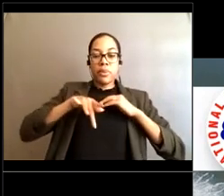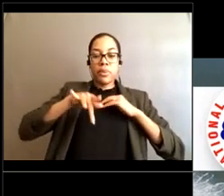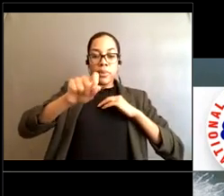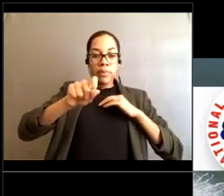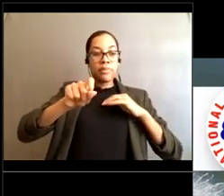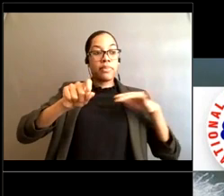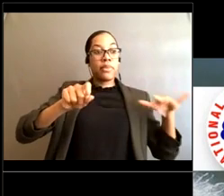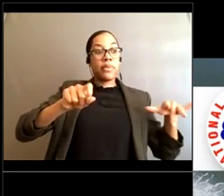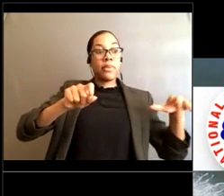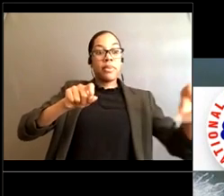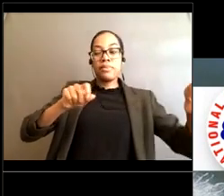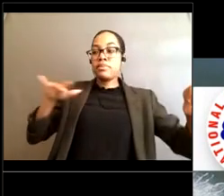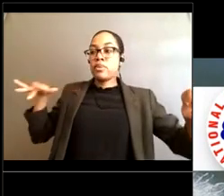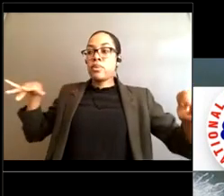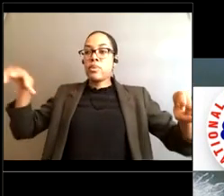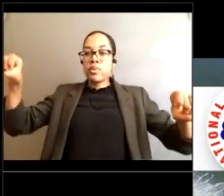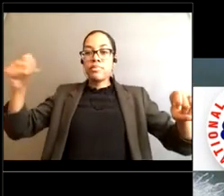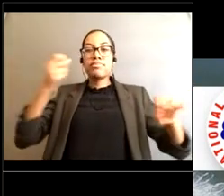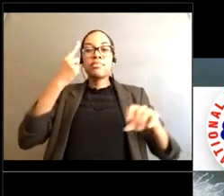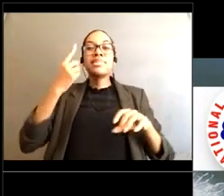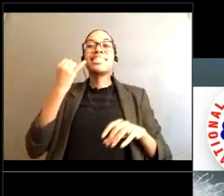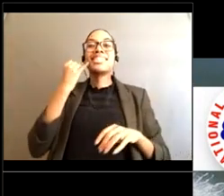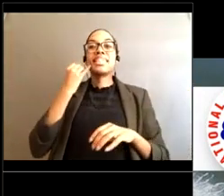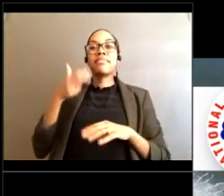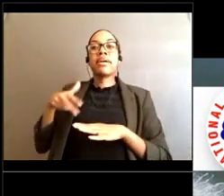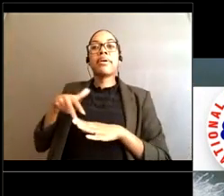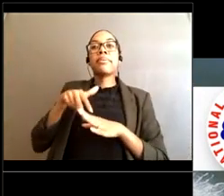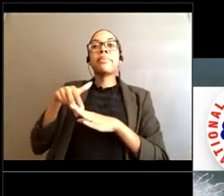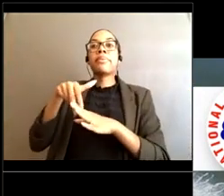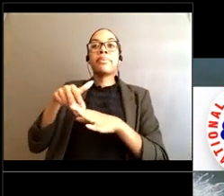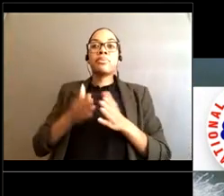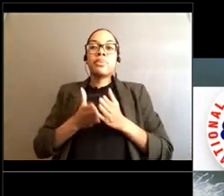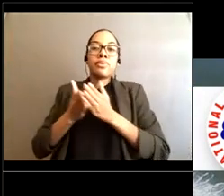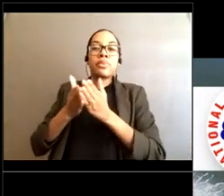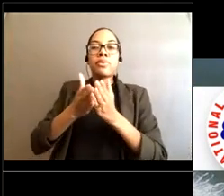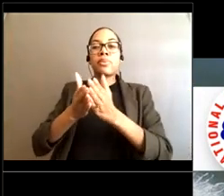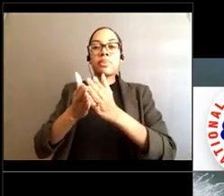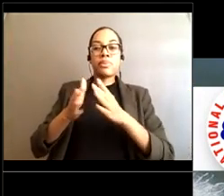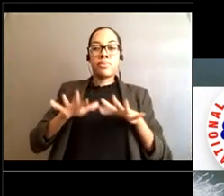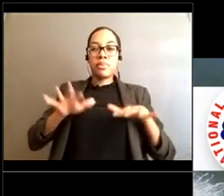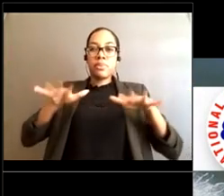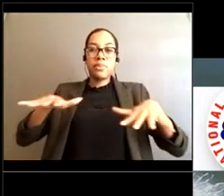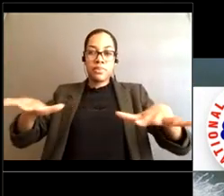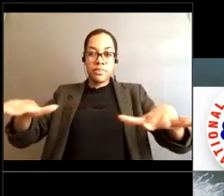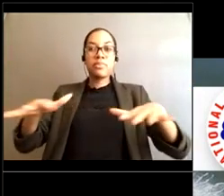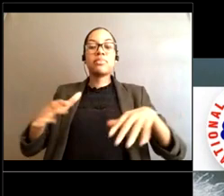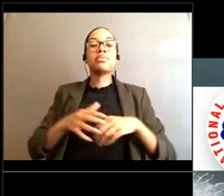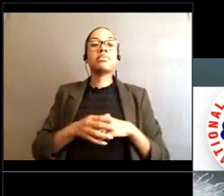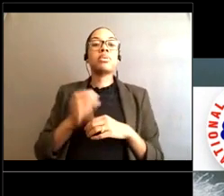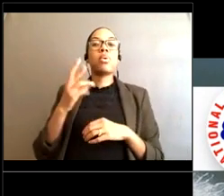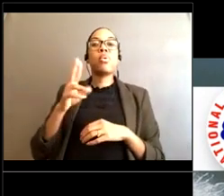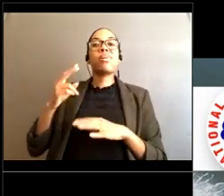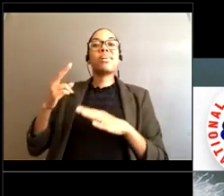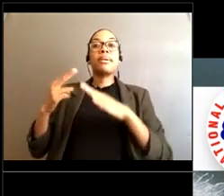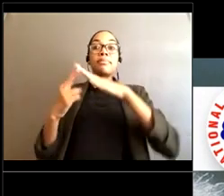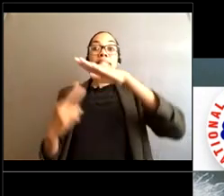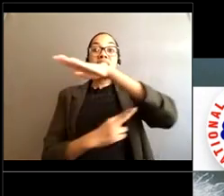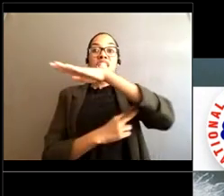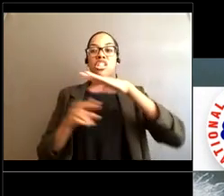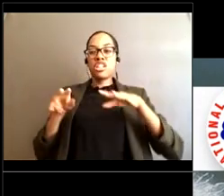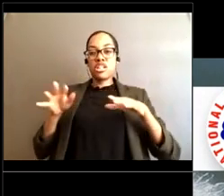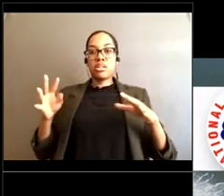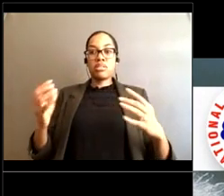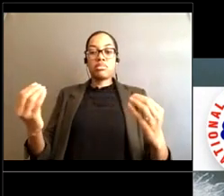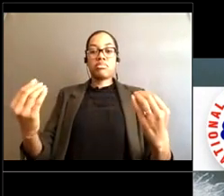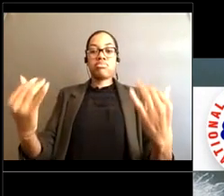jetties near piers They happen more often there but um Yeah, when you're out walking the beach